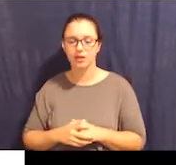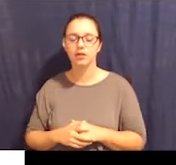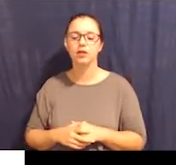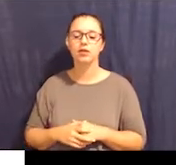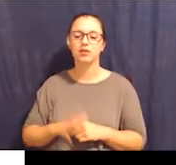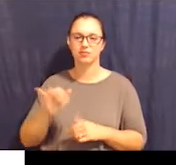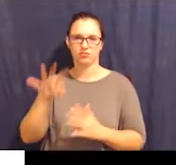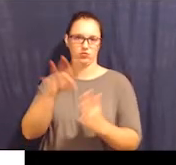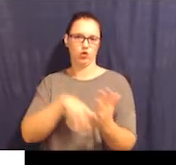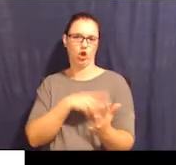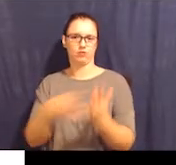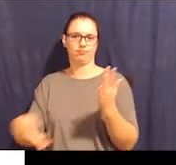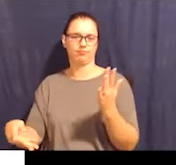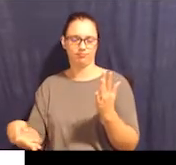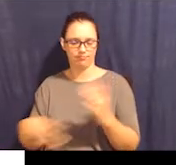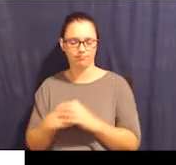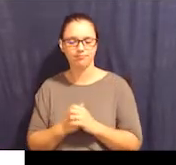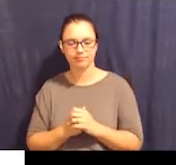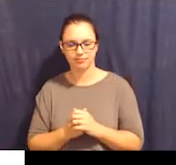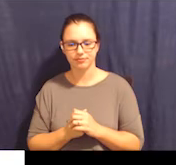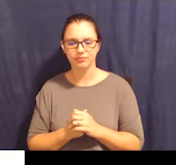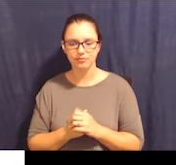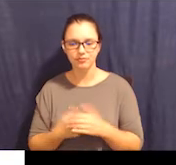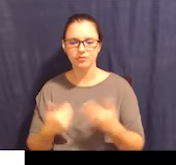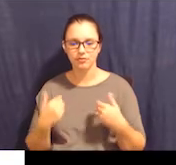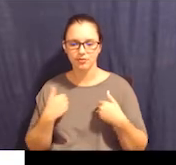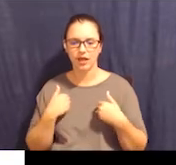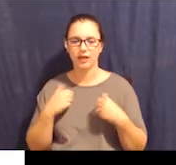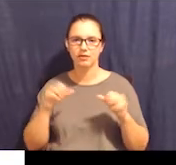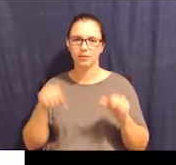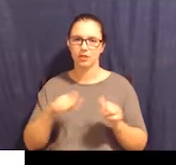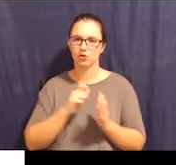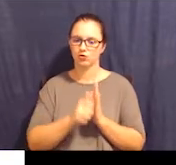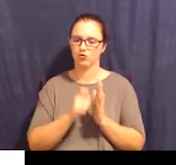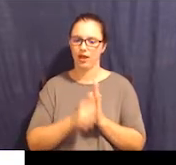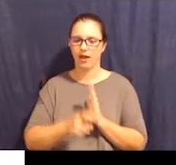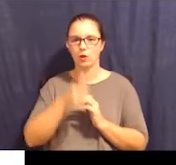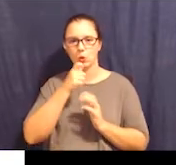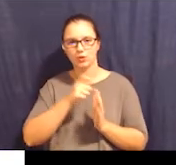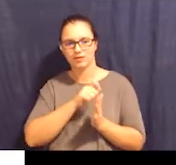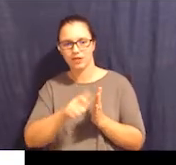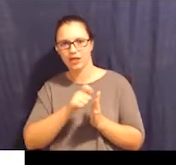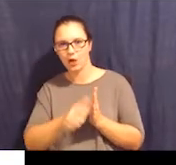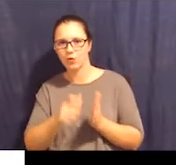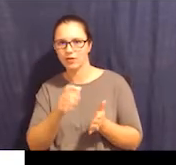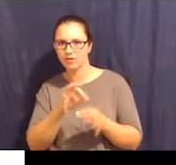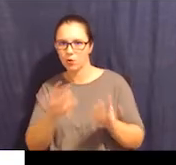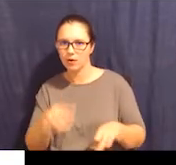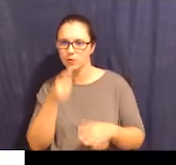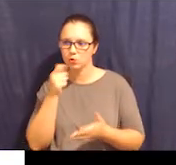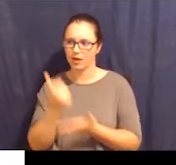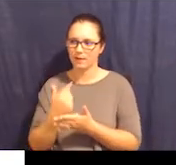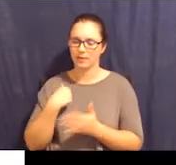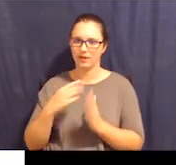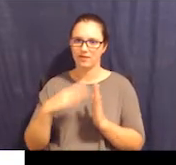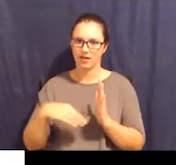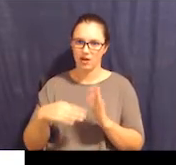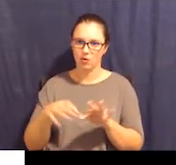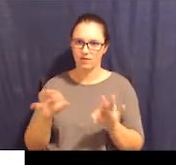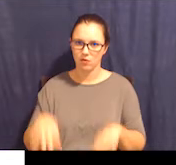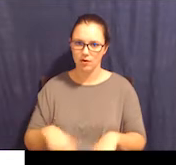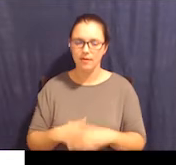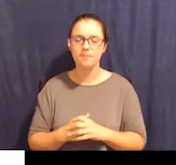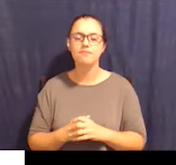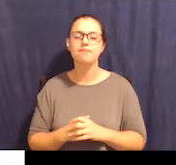looks like is a chart. And it has the ability to write, you who's filling out this form, who's helping me fill out this form.